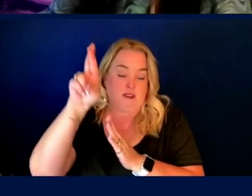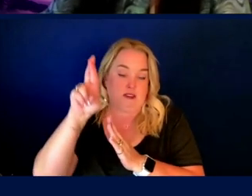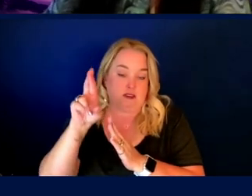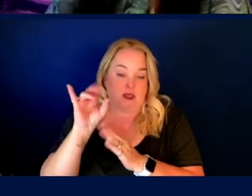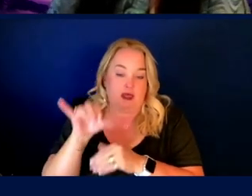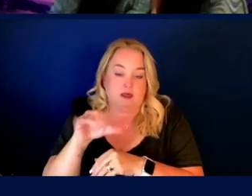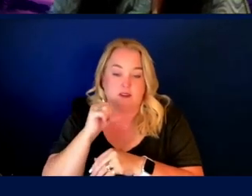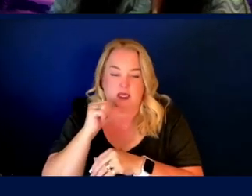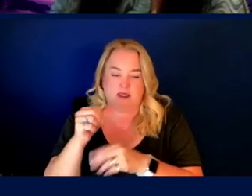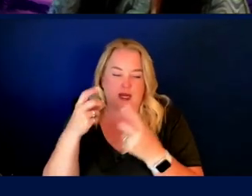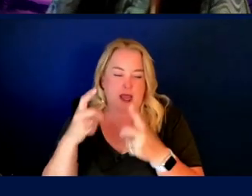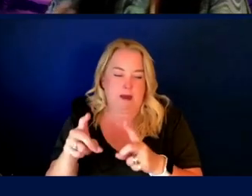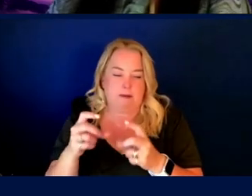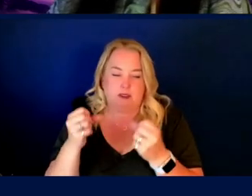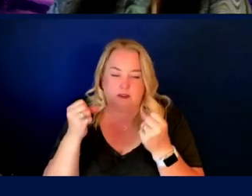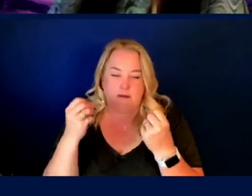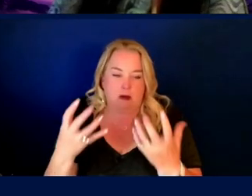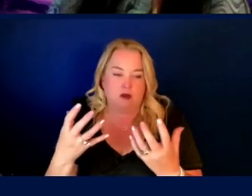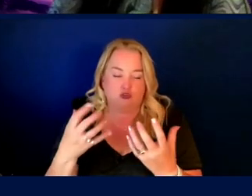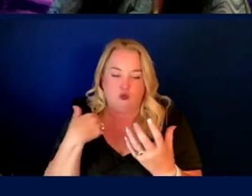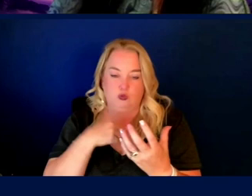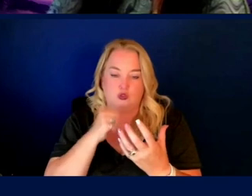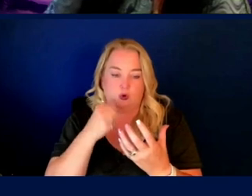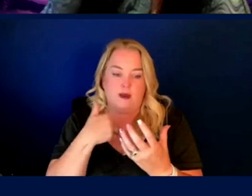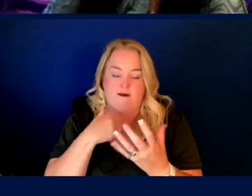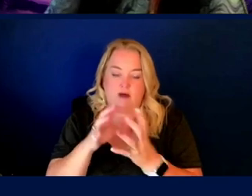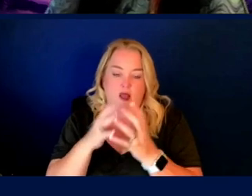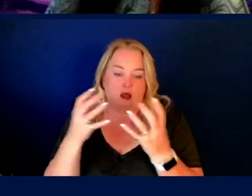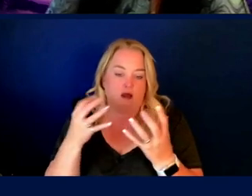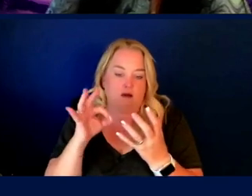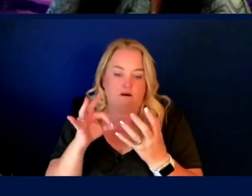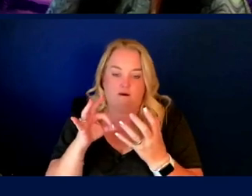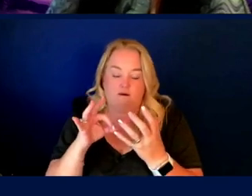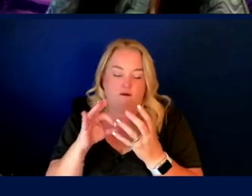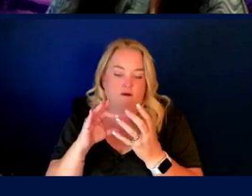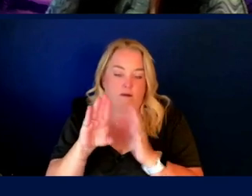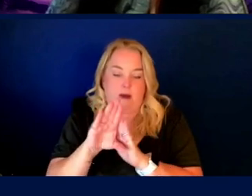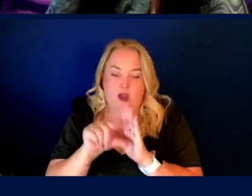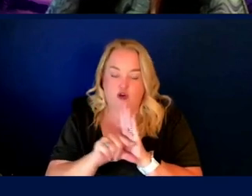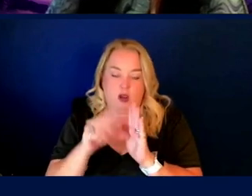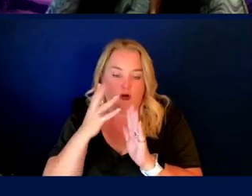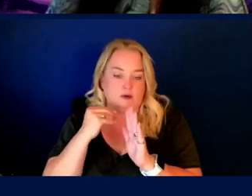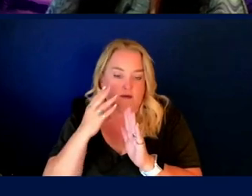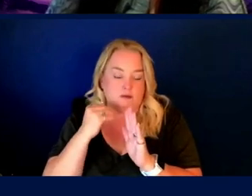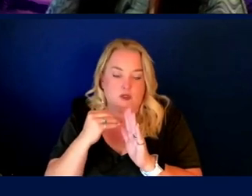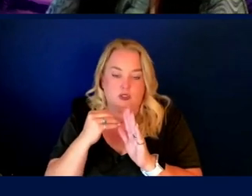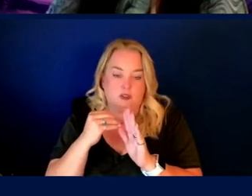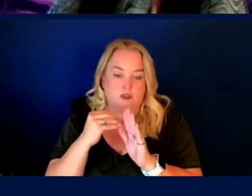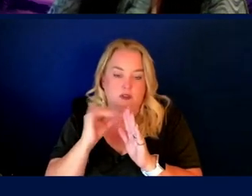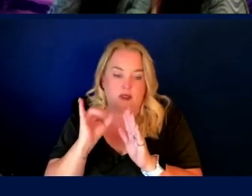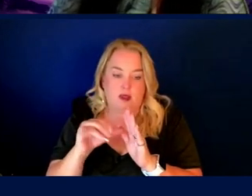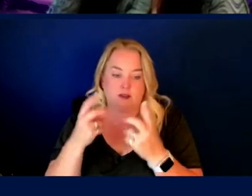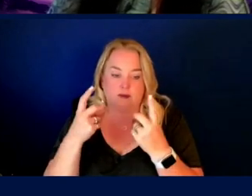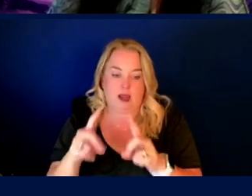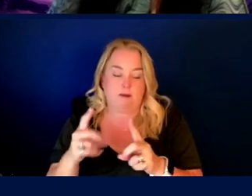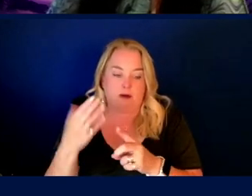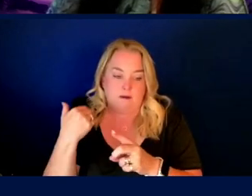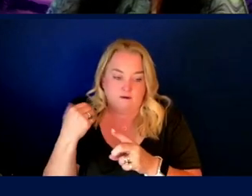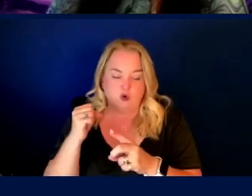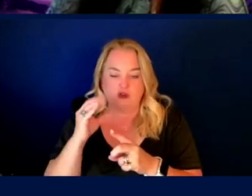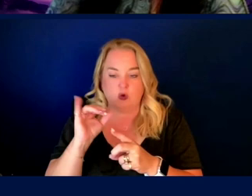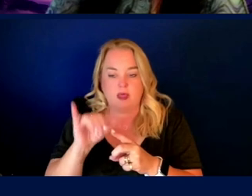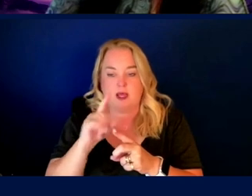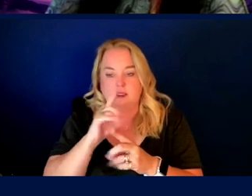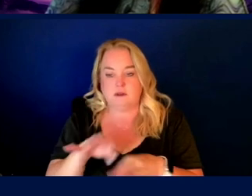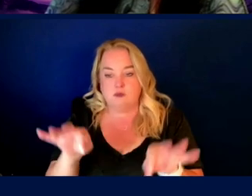much. We don't have, have as much of an archive to, to lean on in terms of, uh, how things have been done before. So these are critical aspects to making